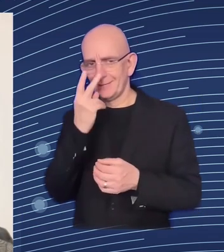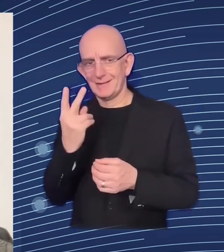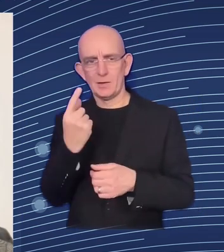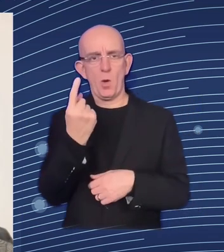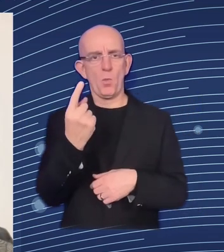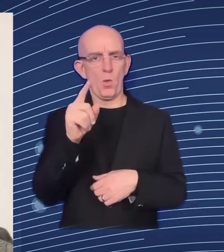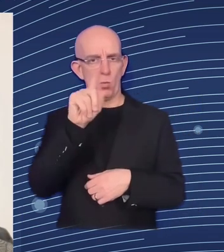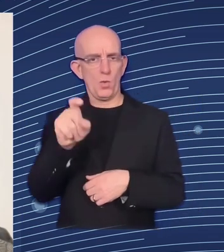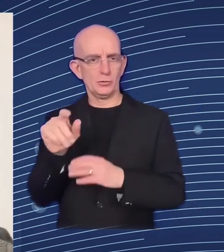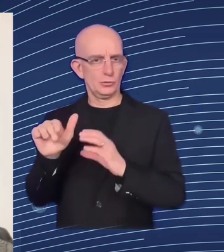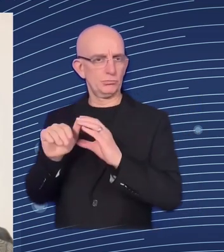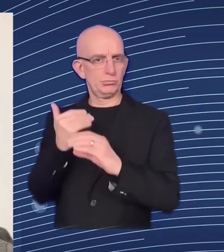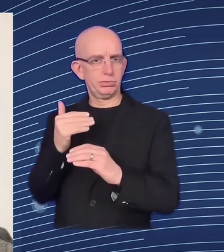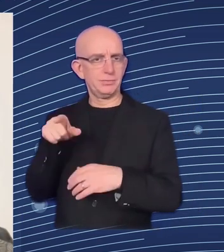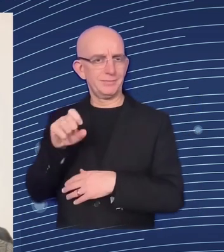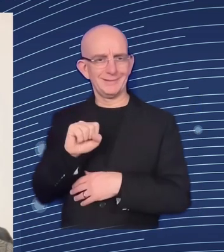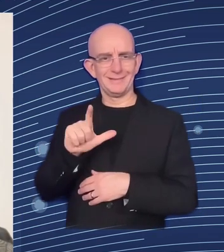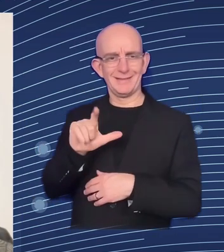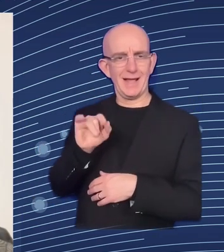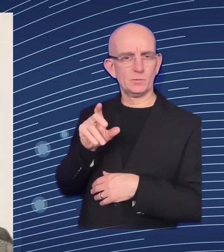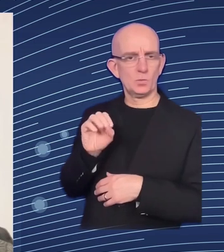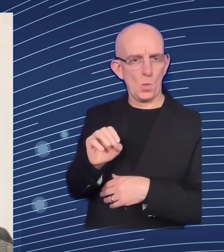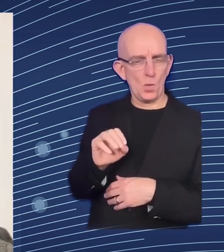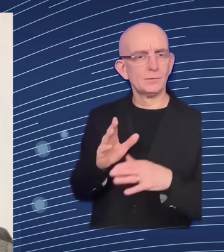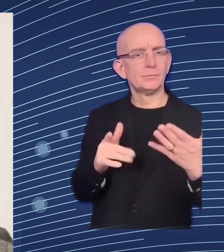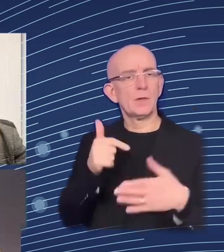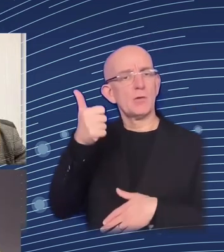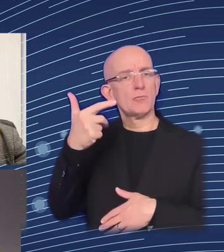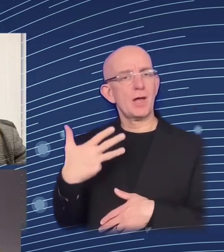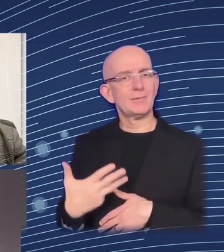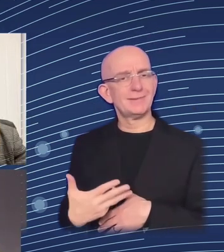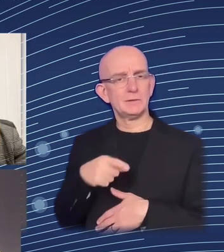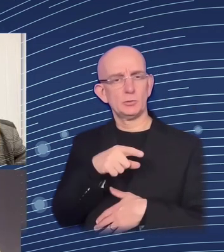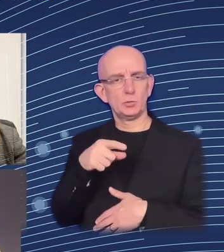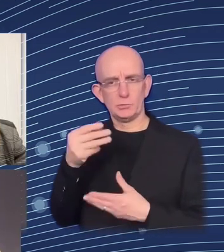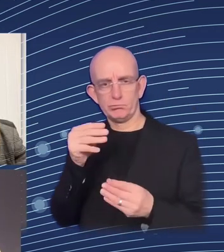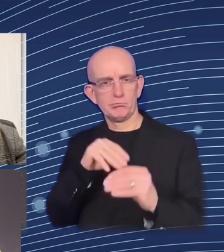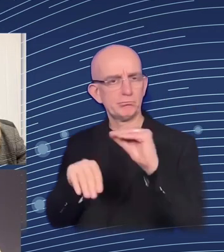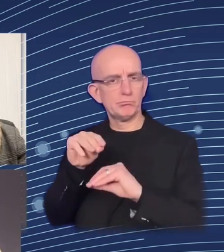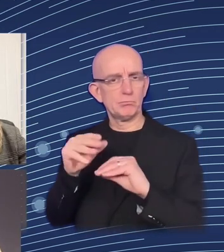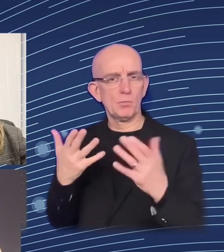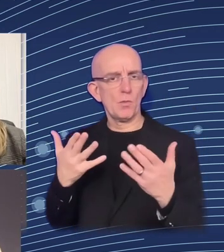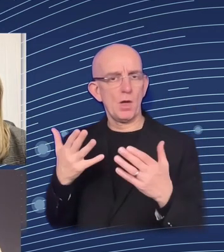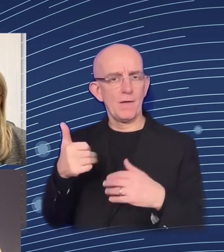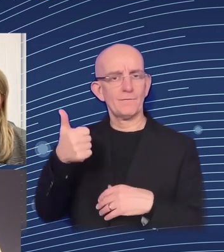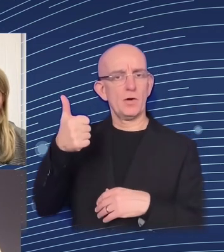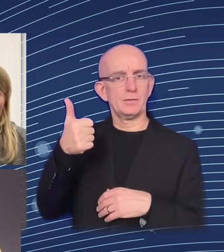of the enlargement report um so maybe just give us your one priority in this context um very briefly